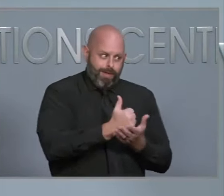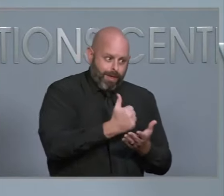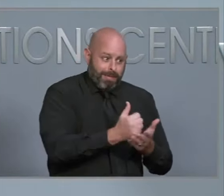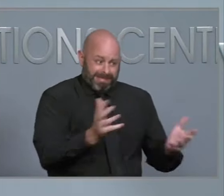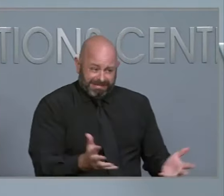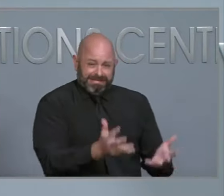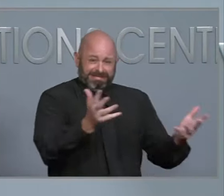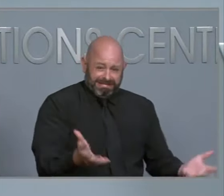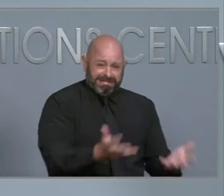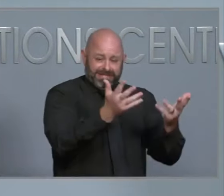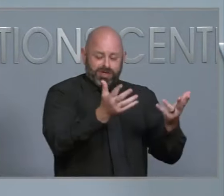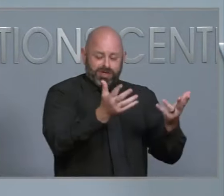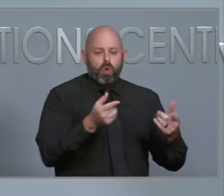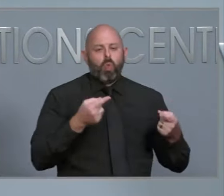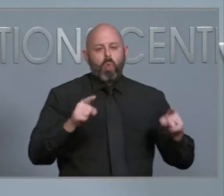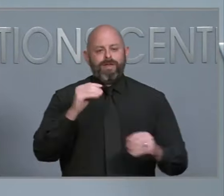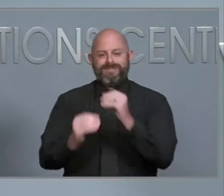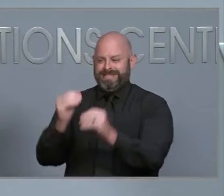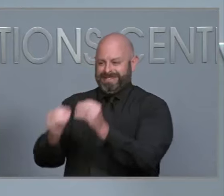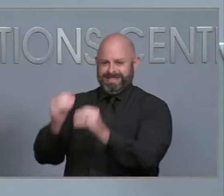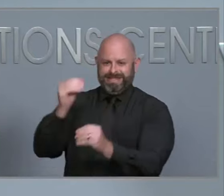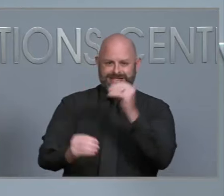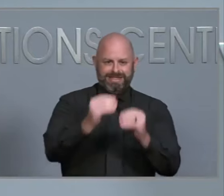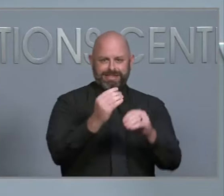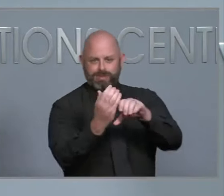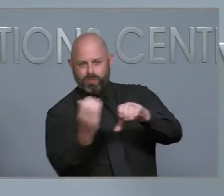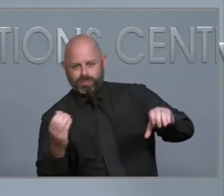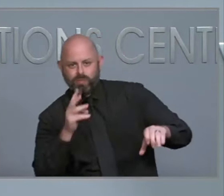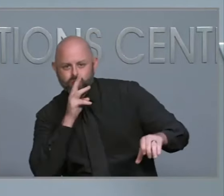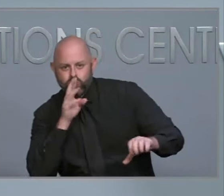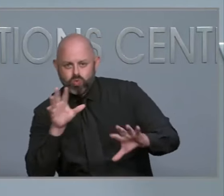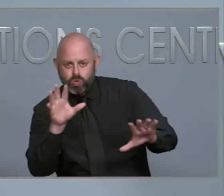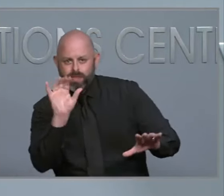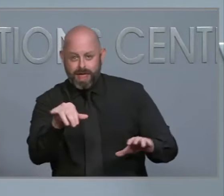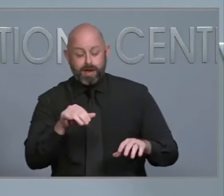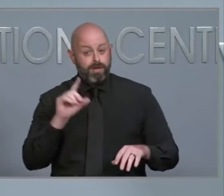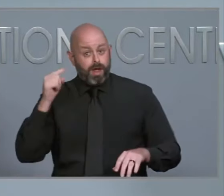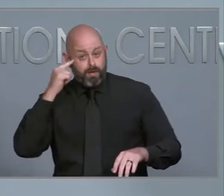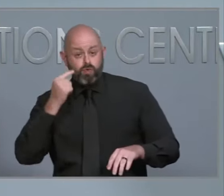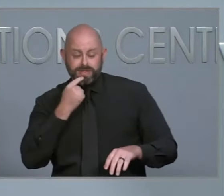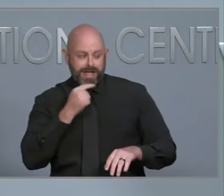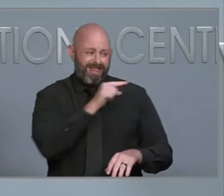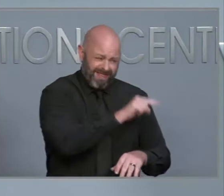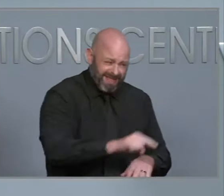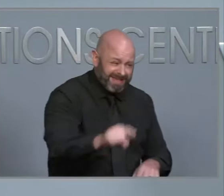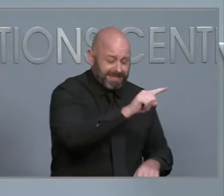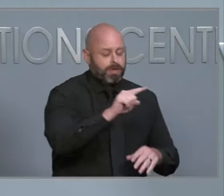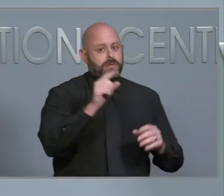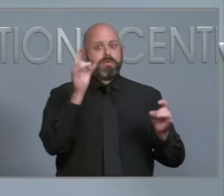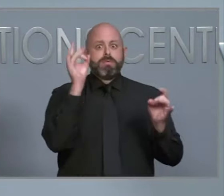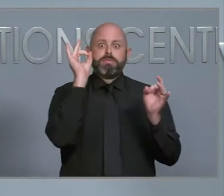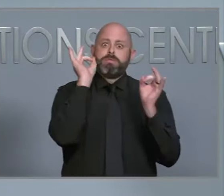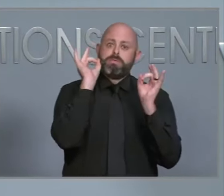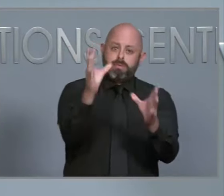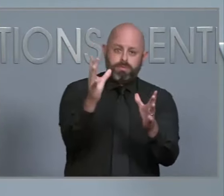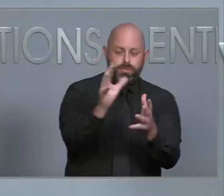governor and others have said, this is a significant impact and one that we are, I think, preparing to respond to for some time.